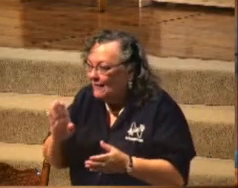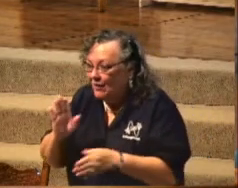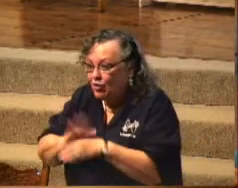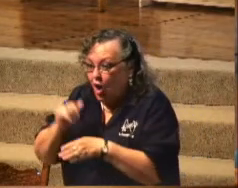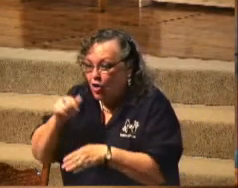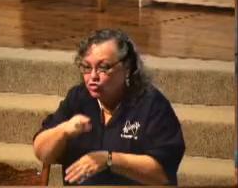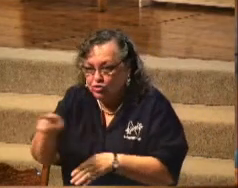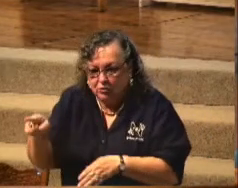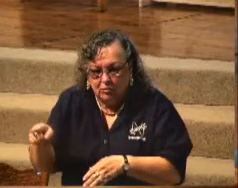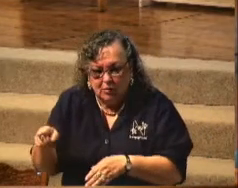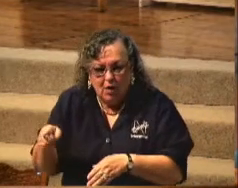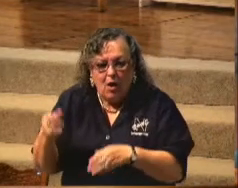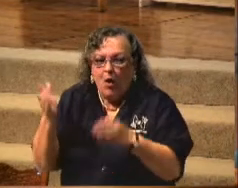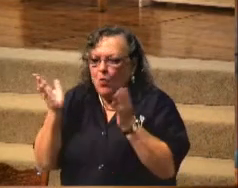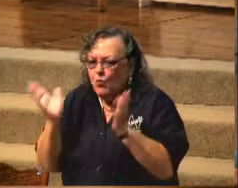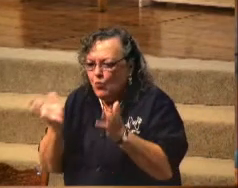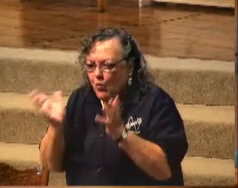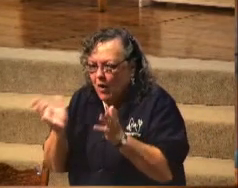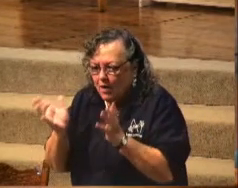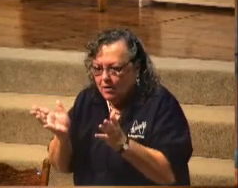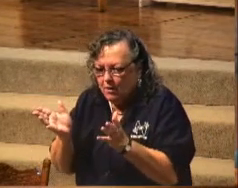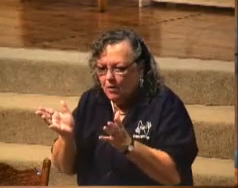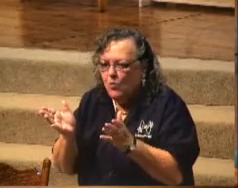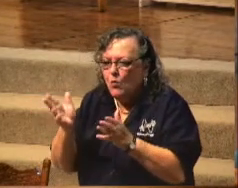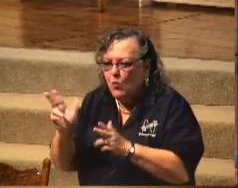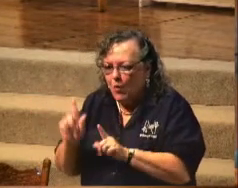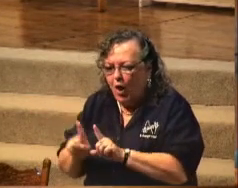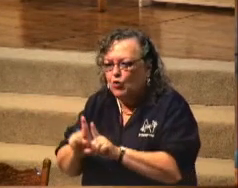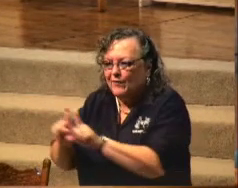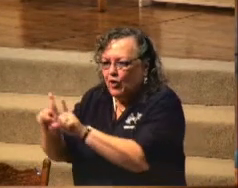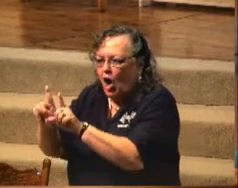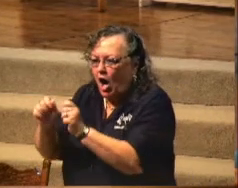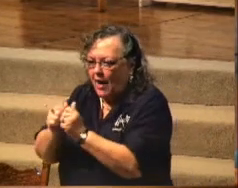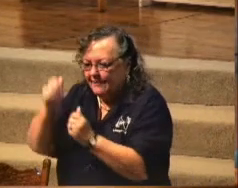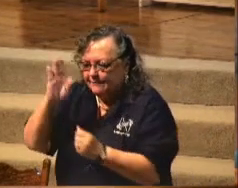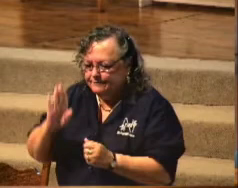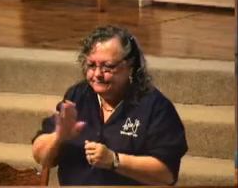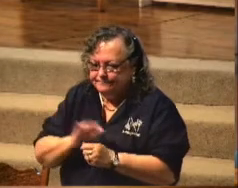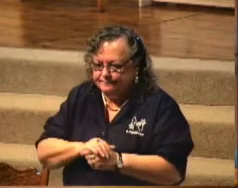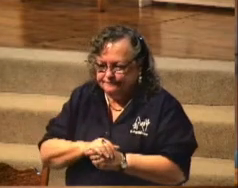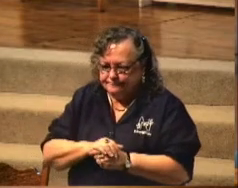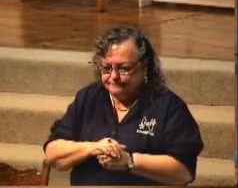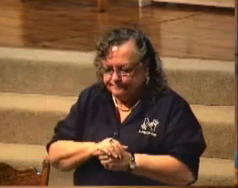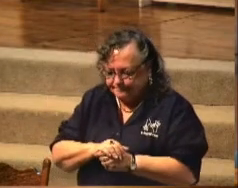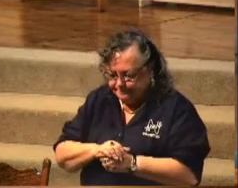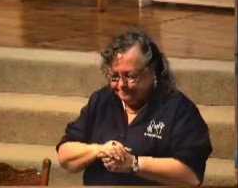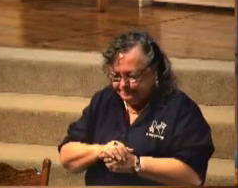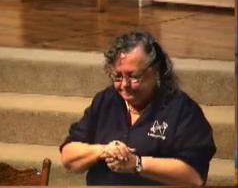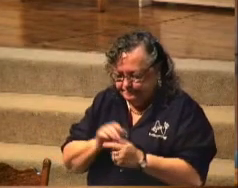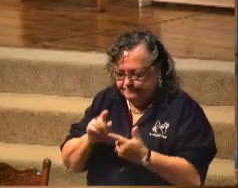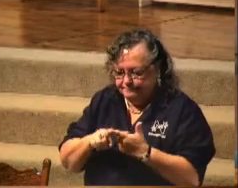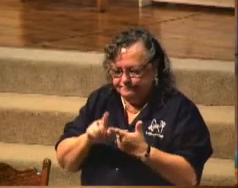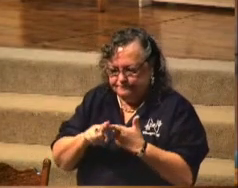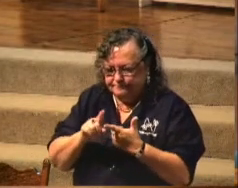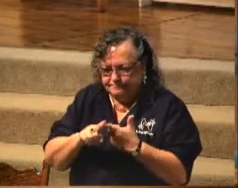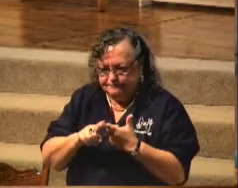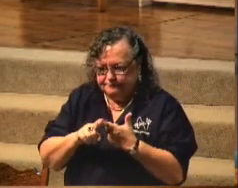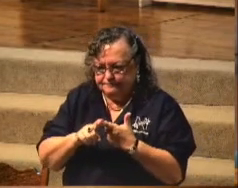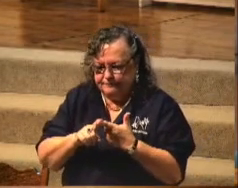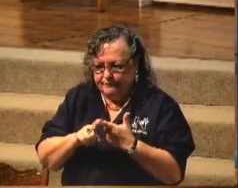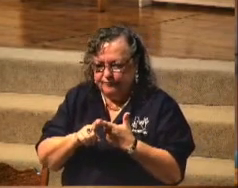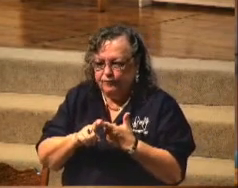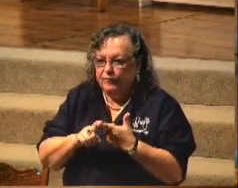Walk with God. Walk with God. And then next, second of three,